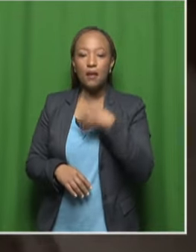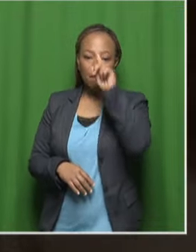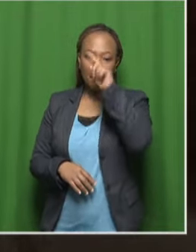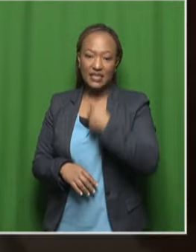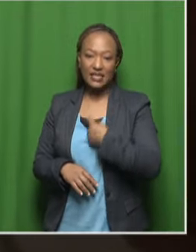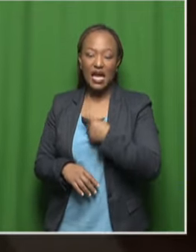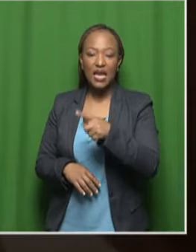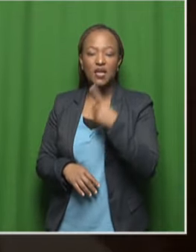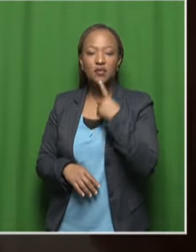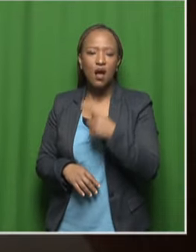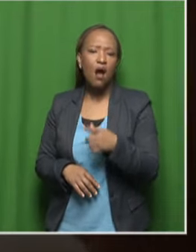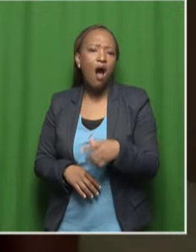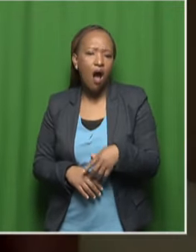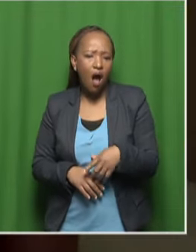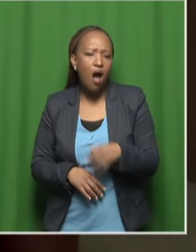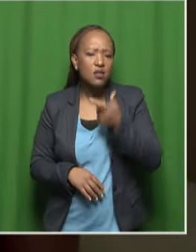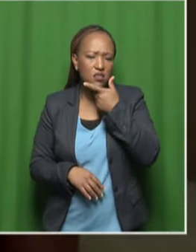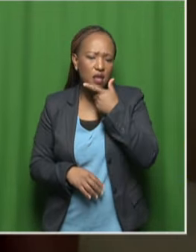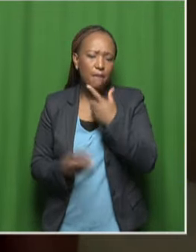December things.